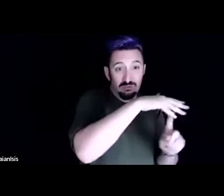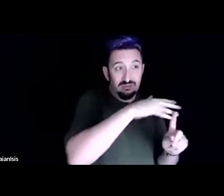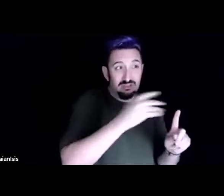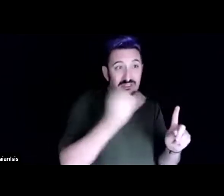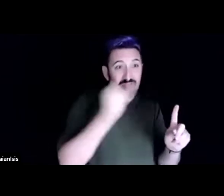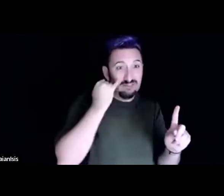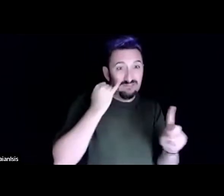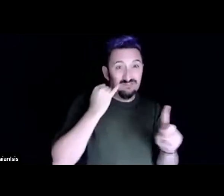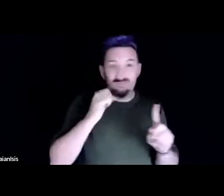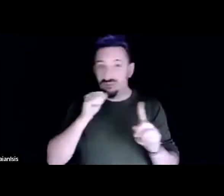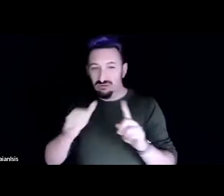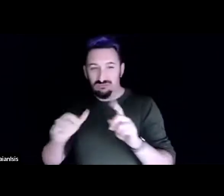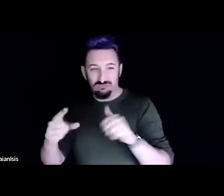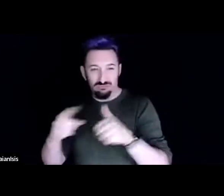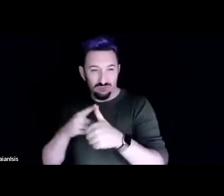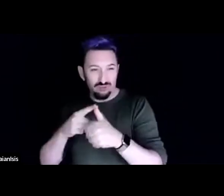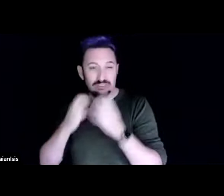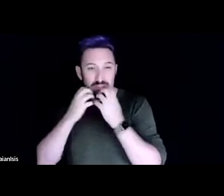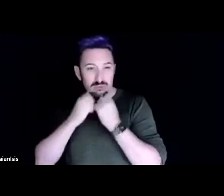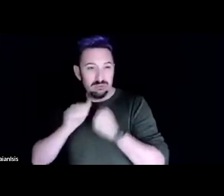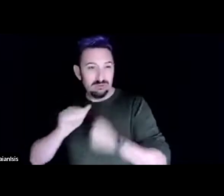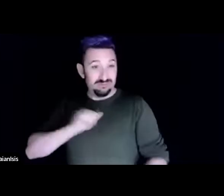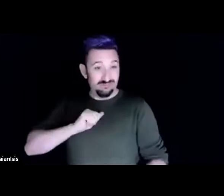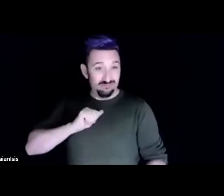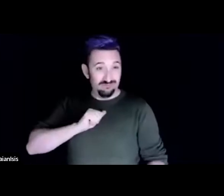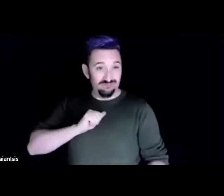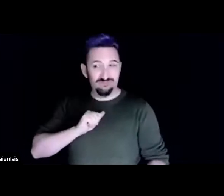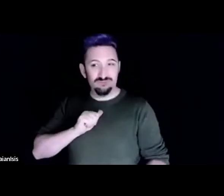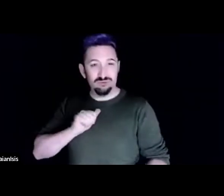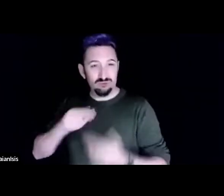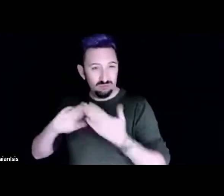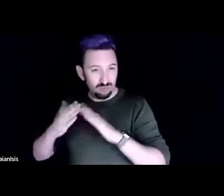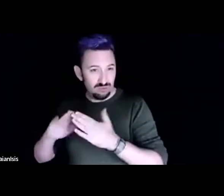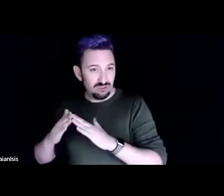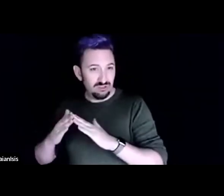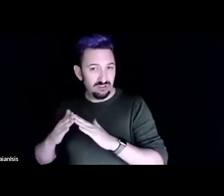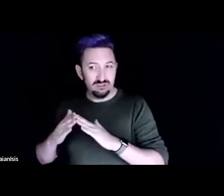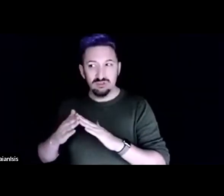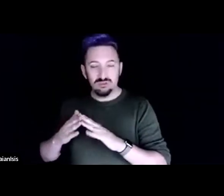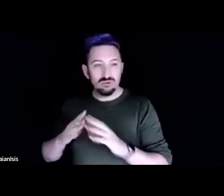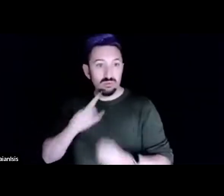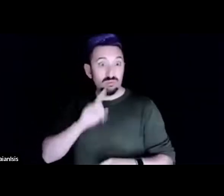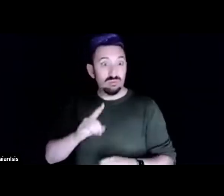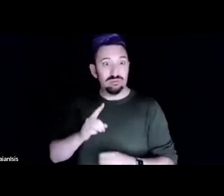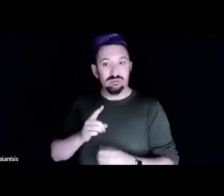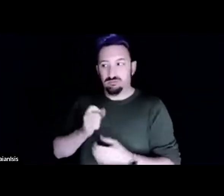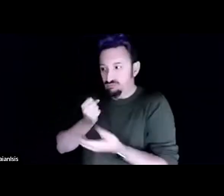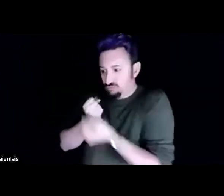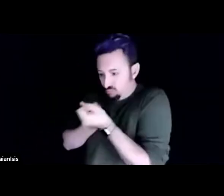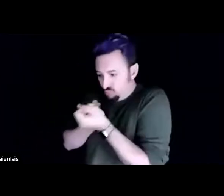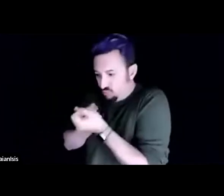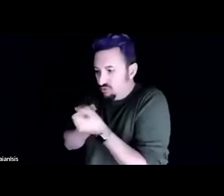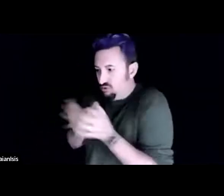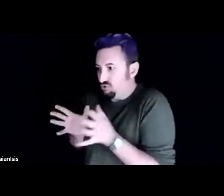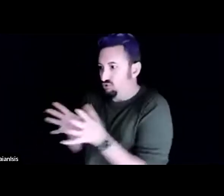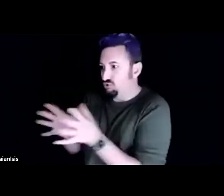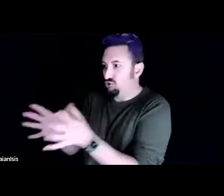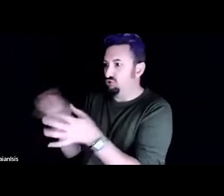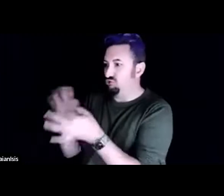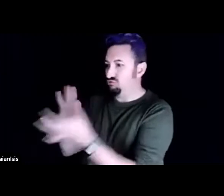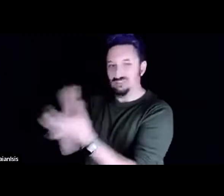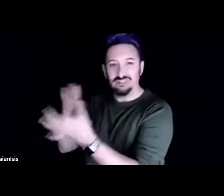breathing life into those relationships is really essential. And learning to listen